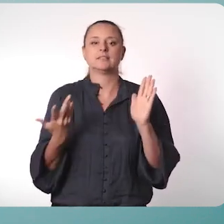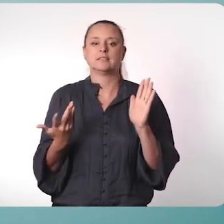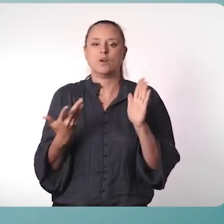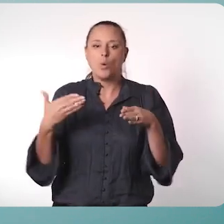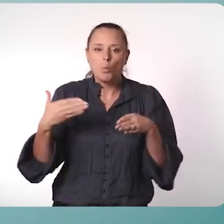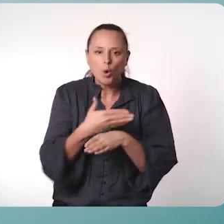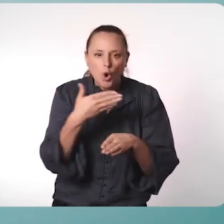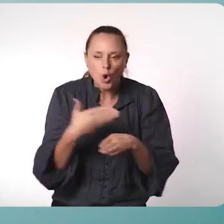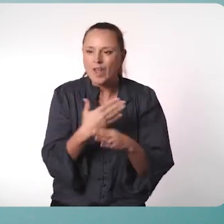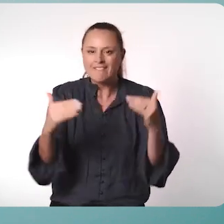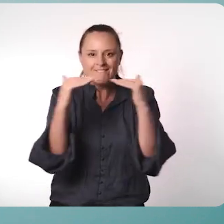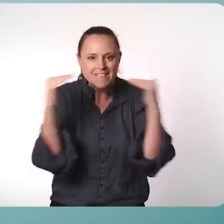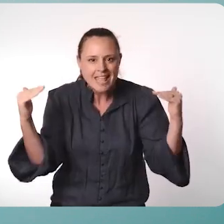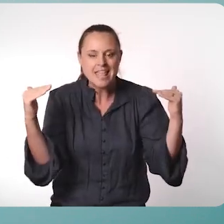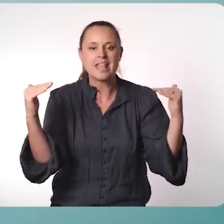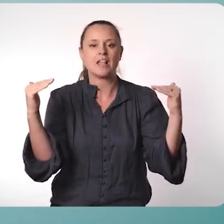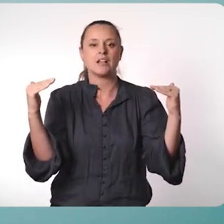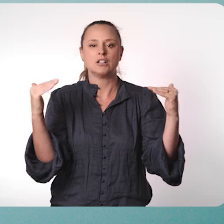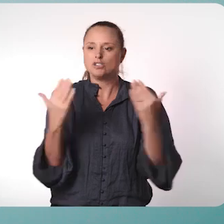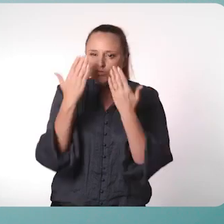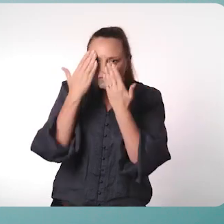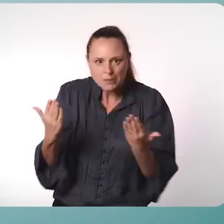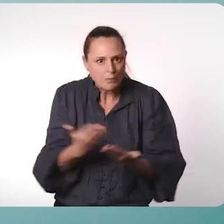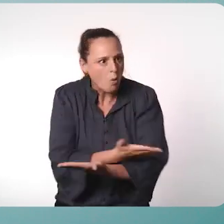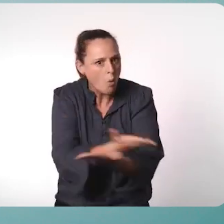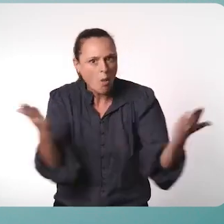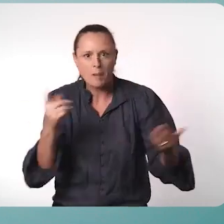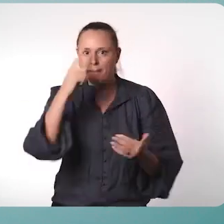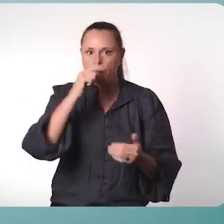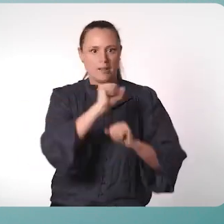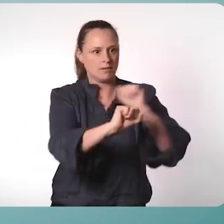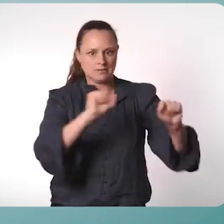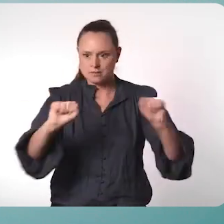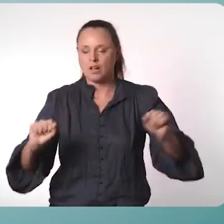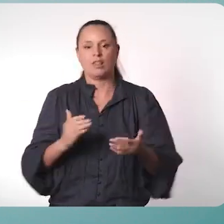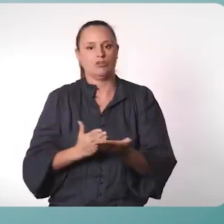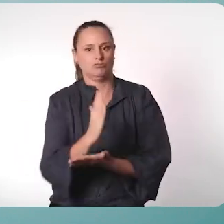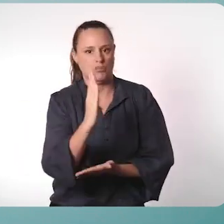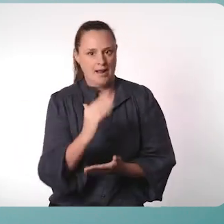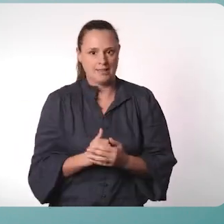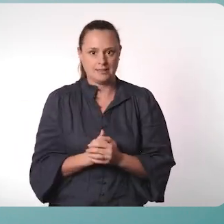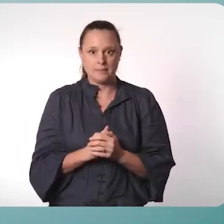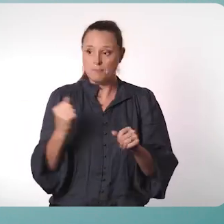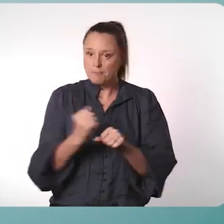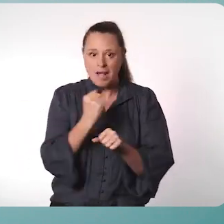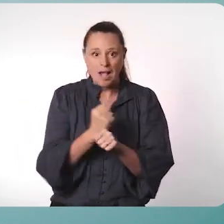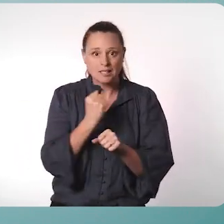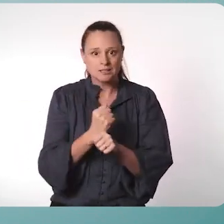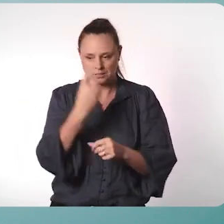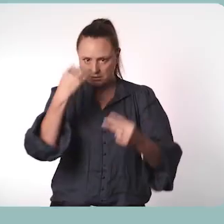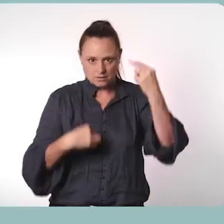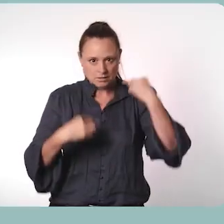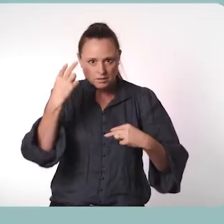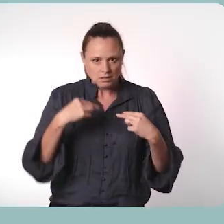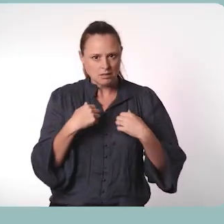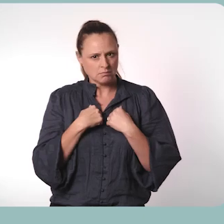experiences of women with disabilities and respect everyone's rights. We also need to keep track of our progress and hold ourselves accountable.